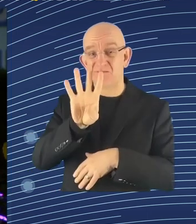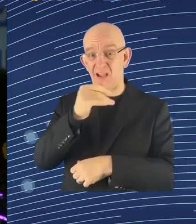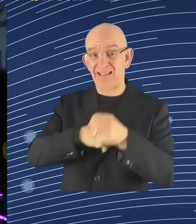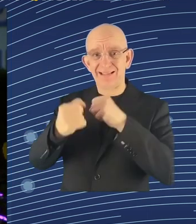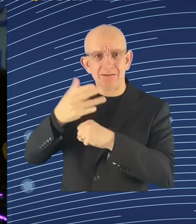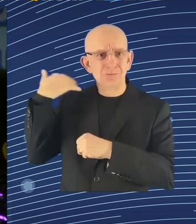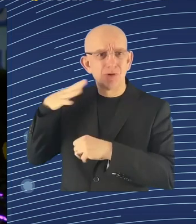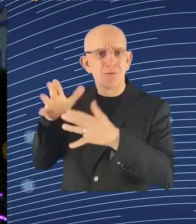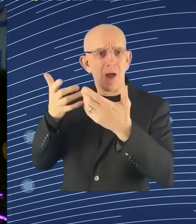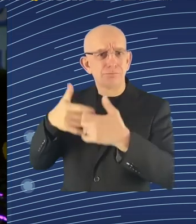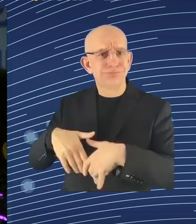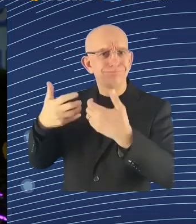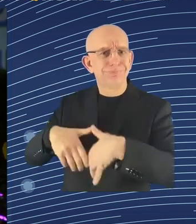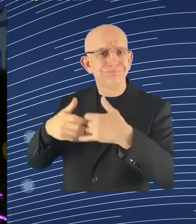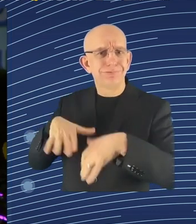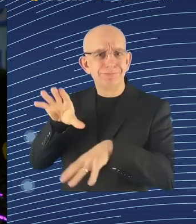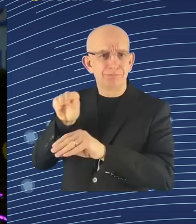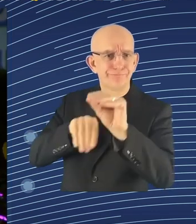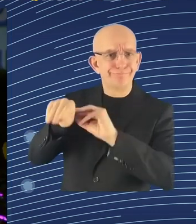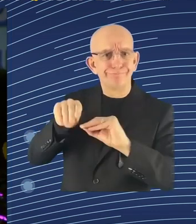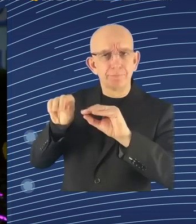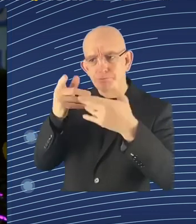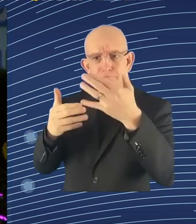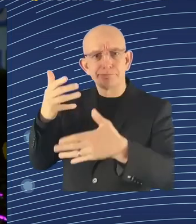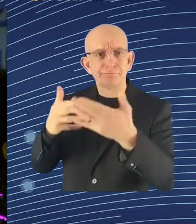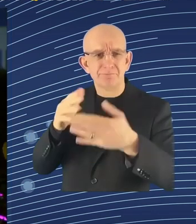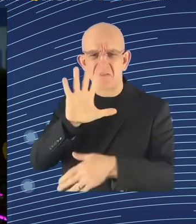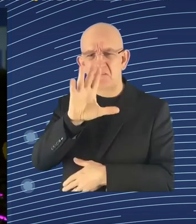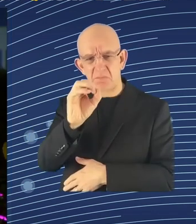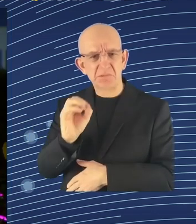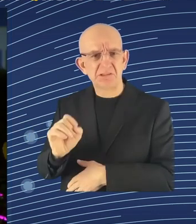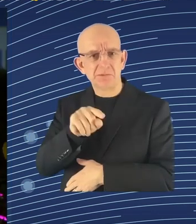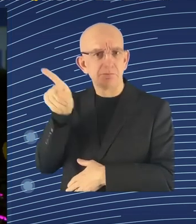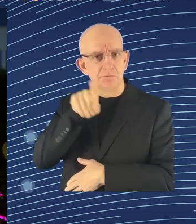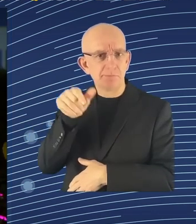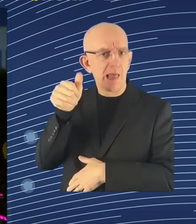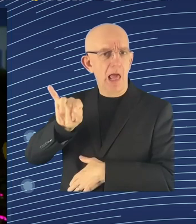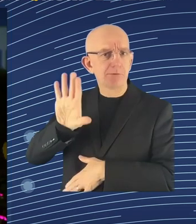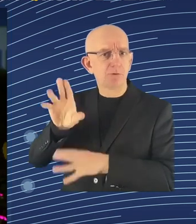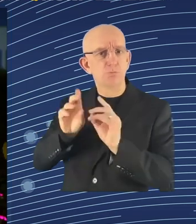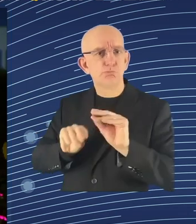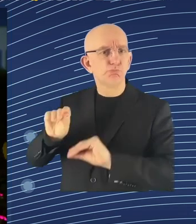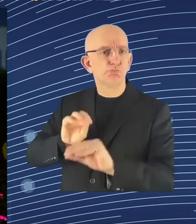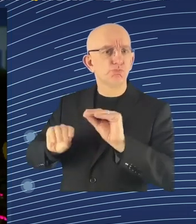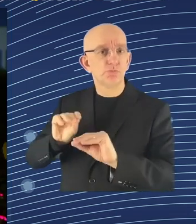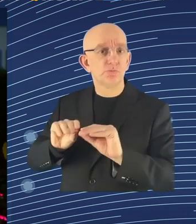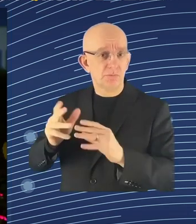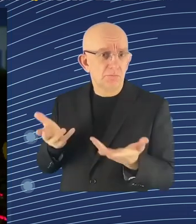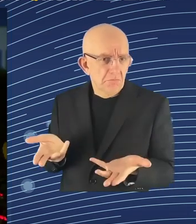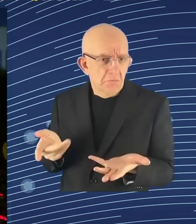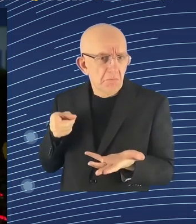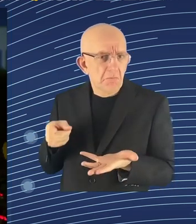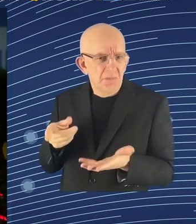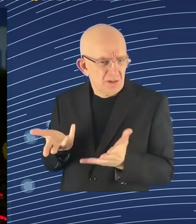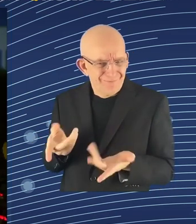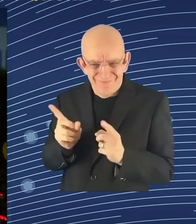It's all done in the way it used to be done, but the potential is there, and the mistake that so many people